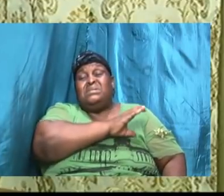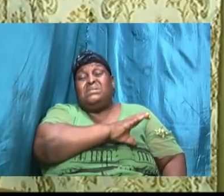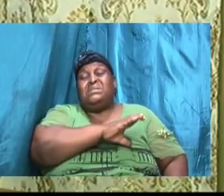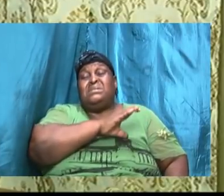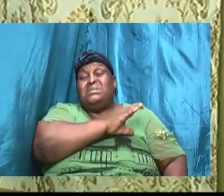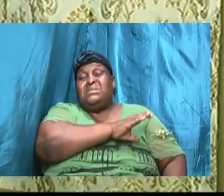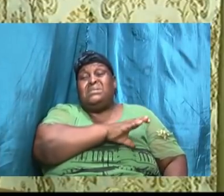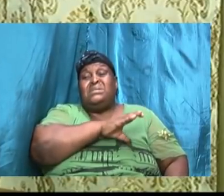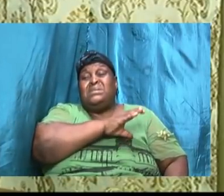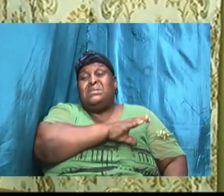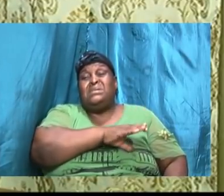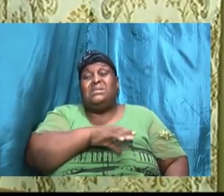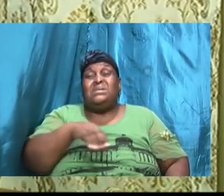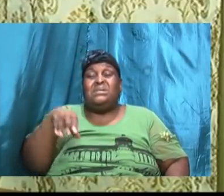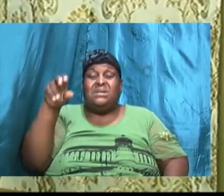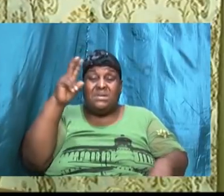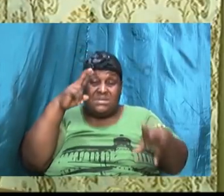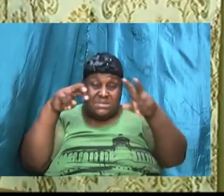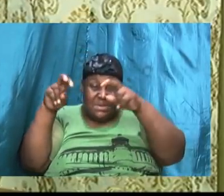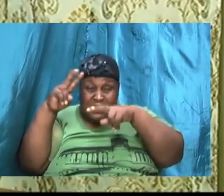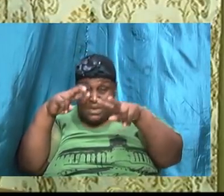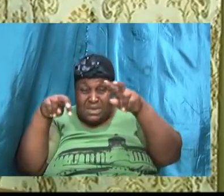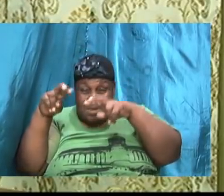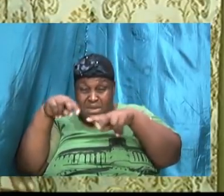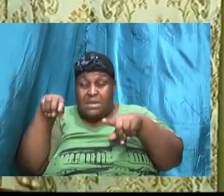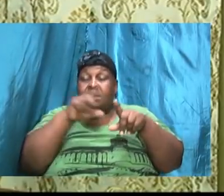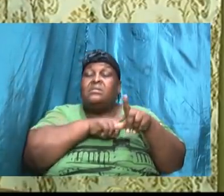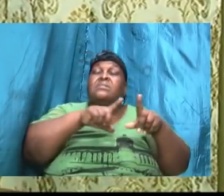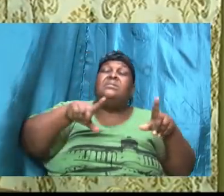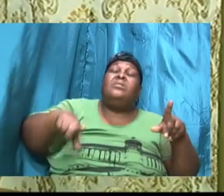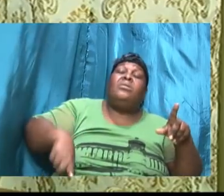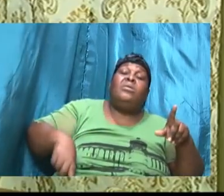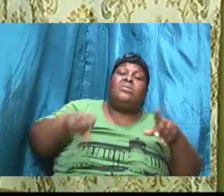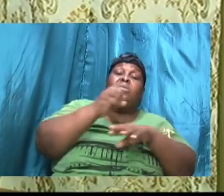seeking the Lord's counsel and direction